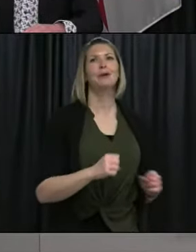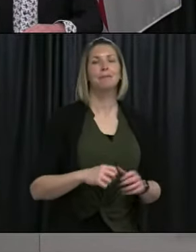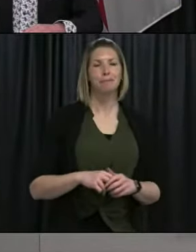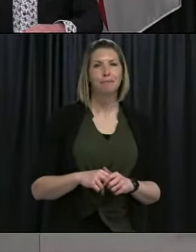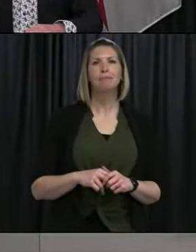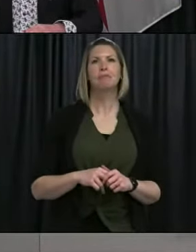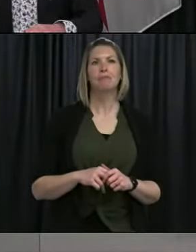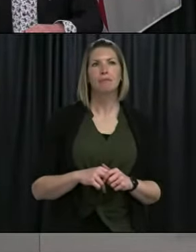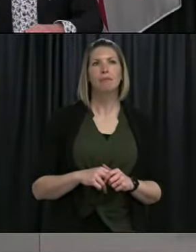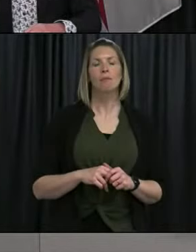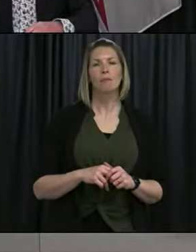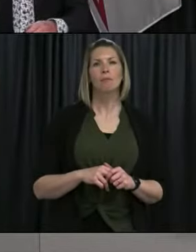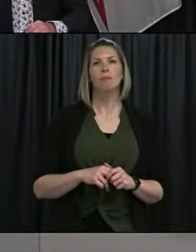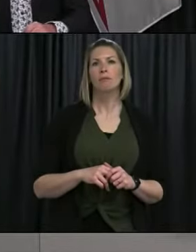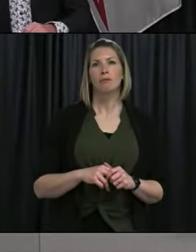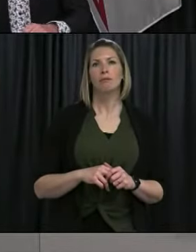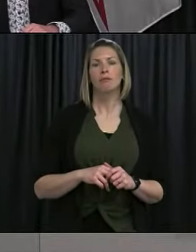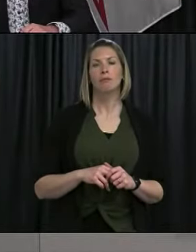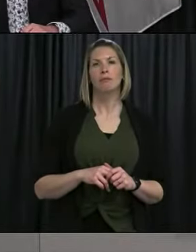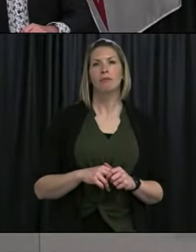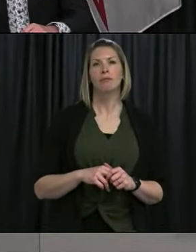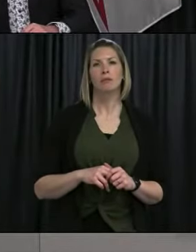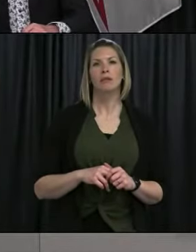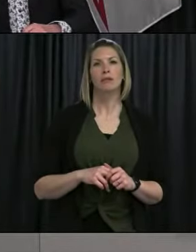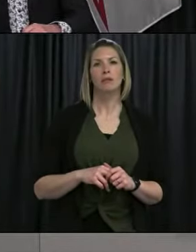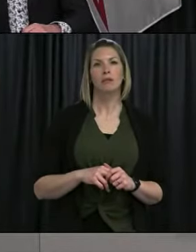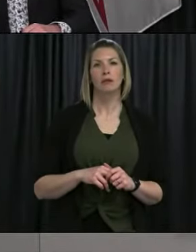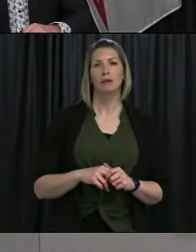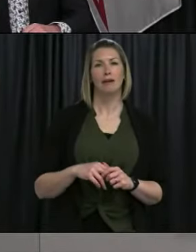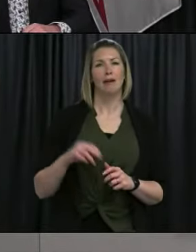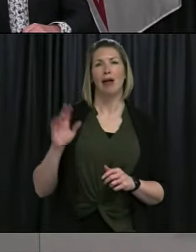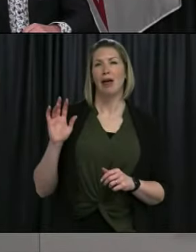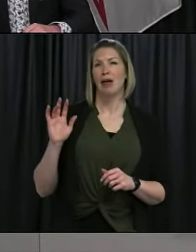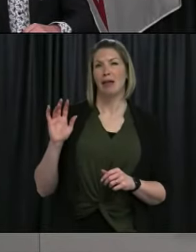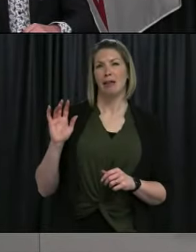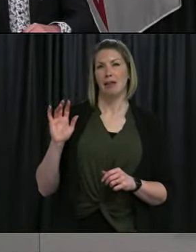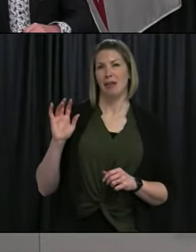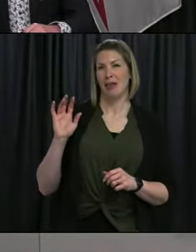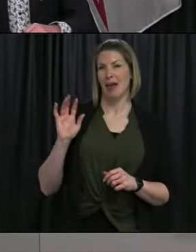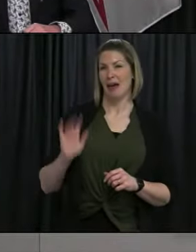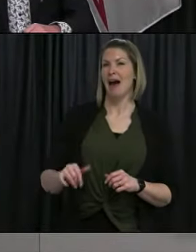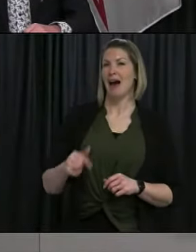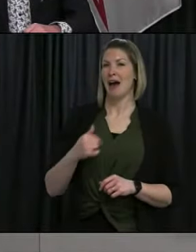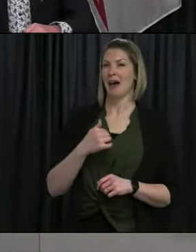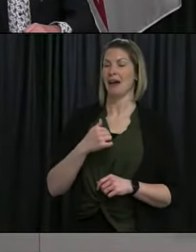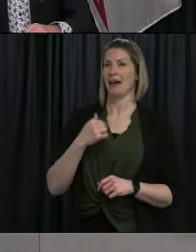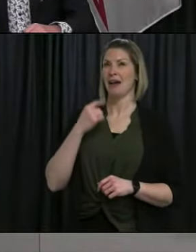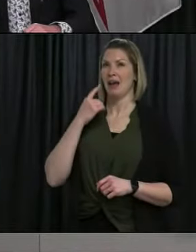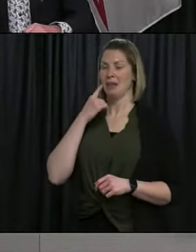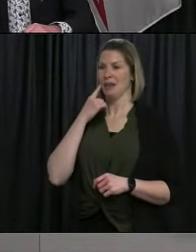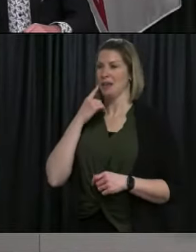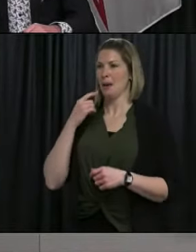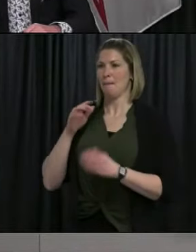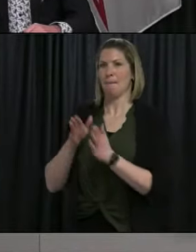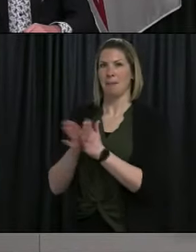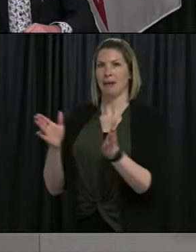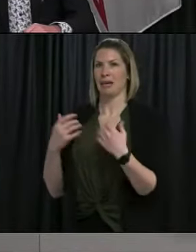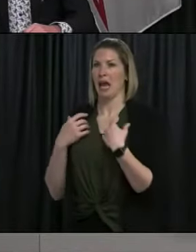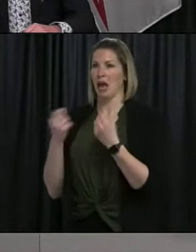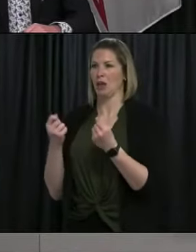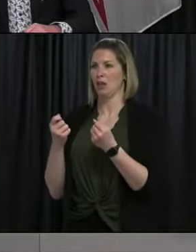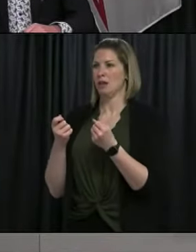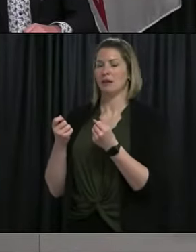Dr. Fitzgerald's comments in those three or four sentences have been a masterclass on public health and managing of